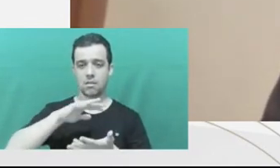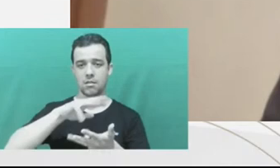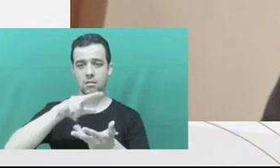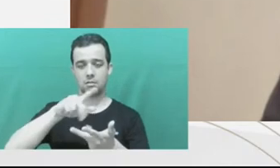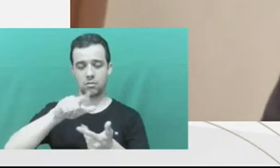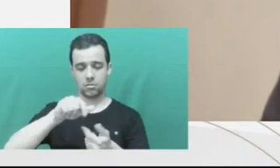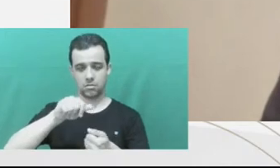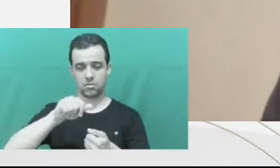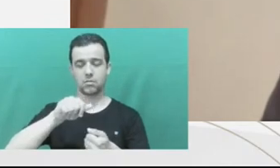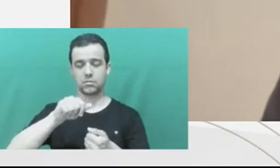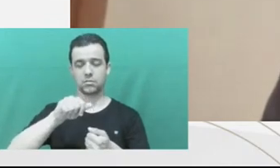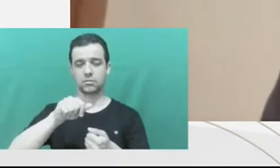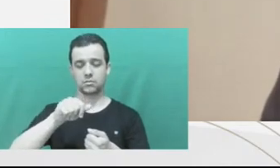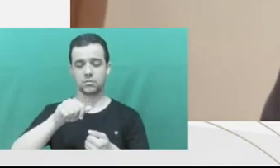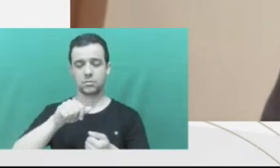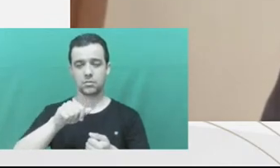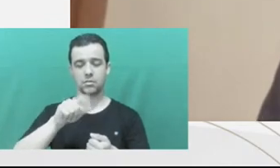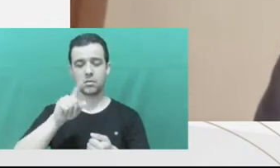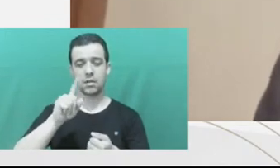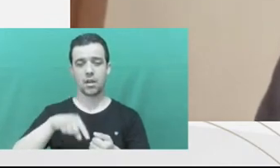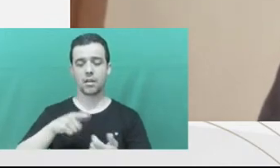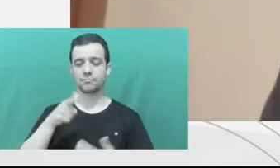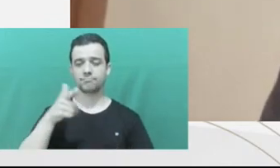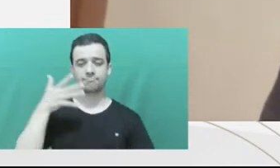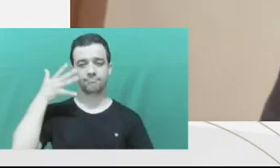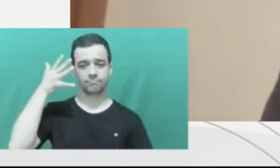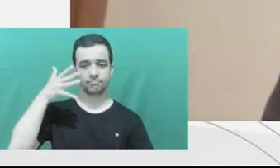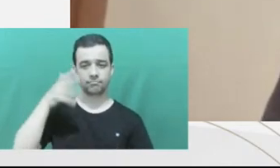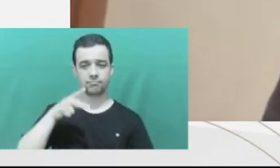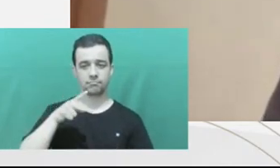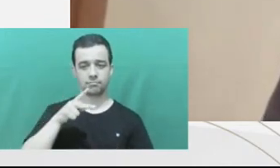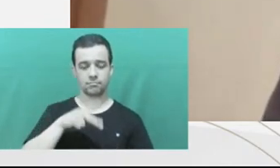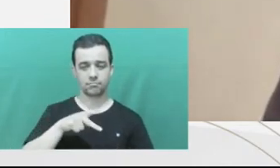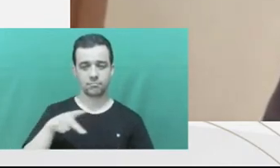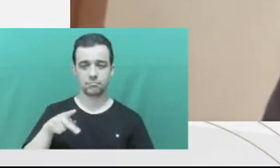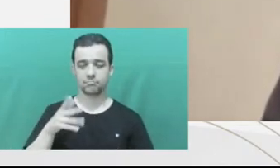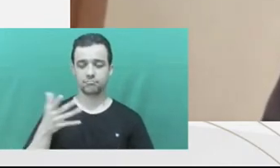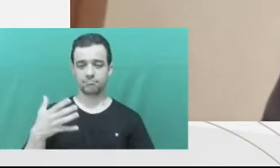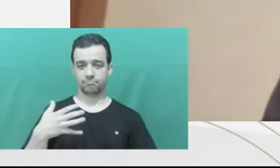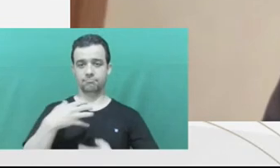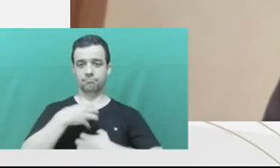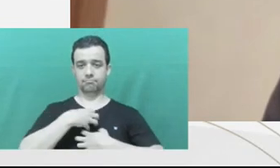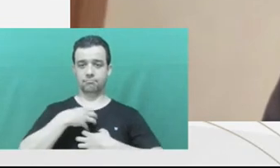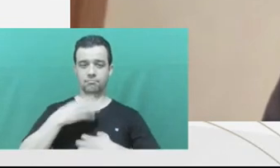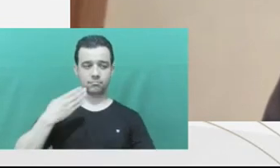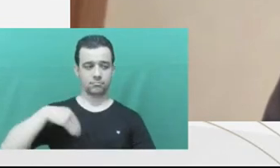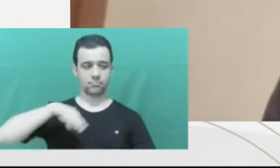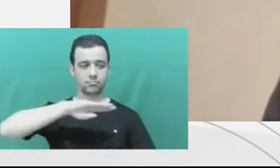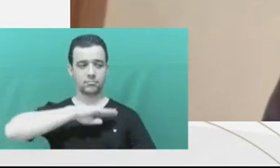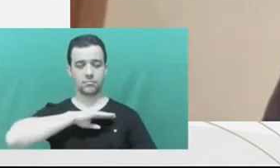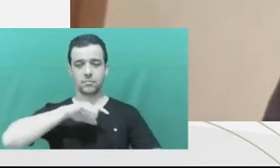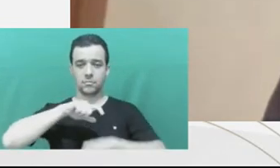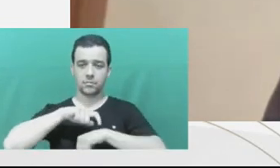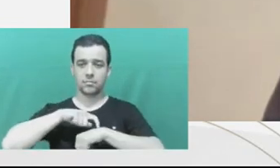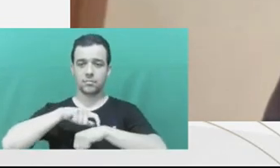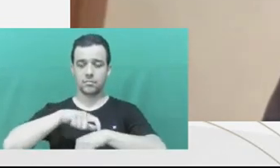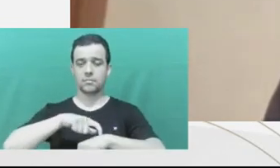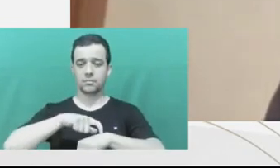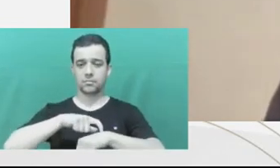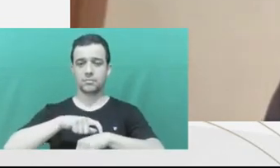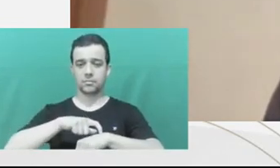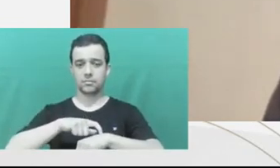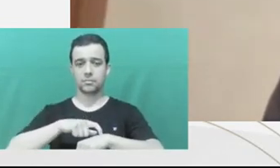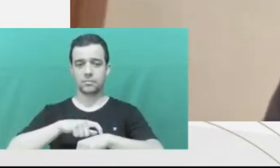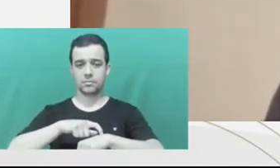books, and he is an amazing reference. And his words come to us at a